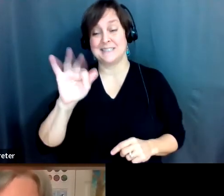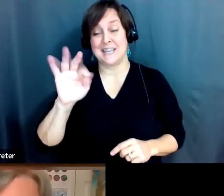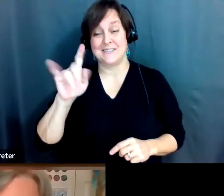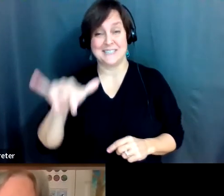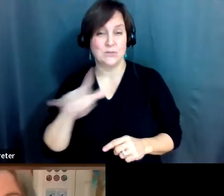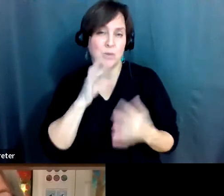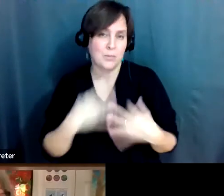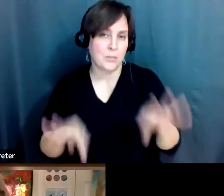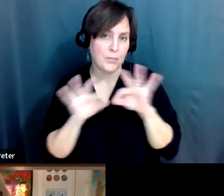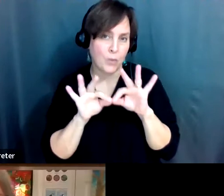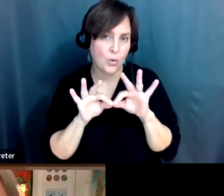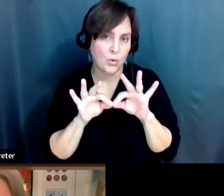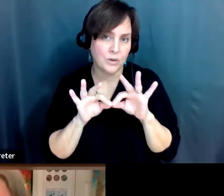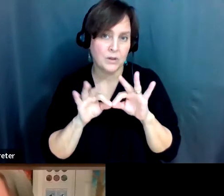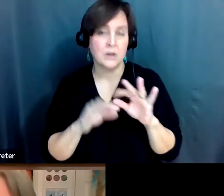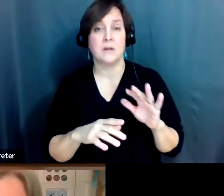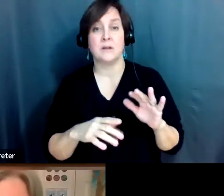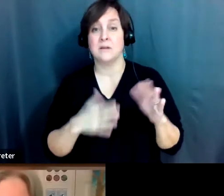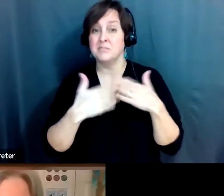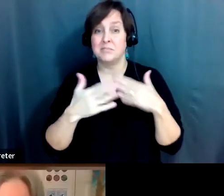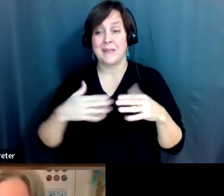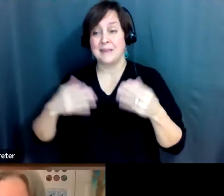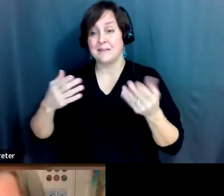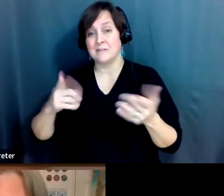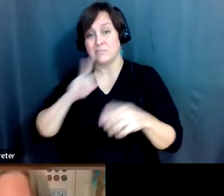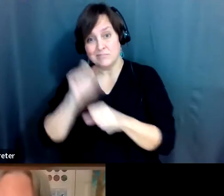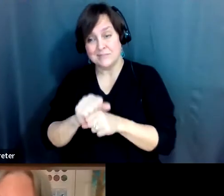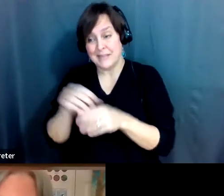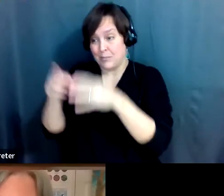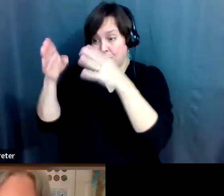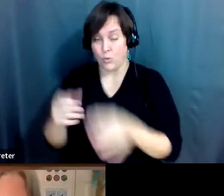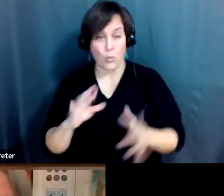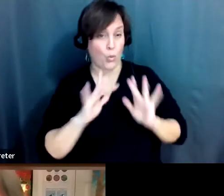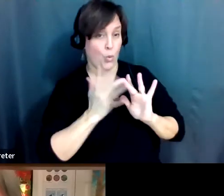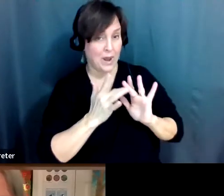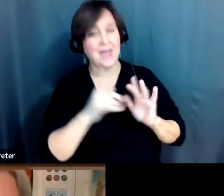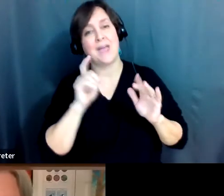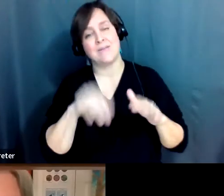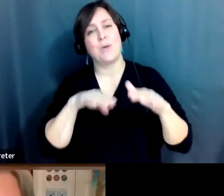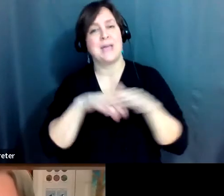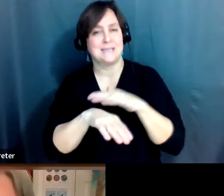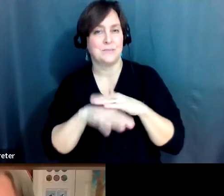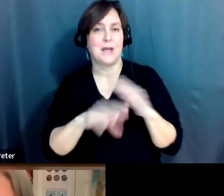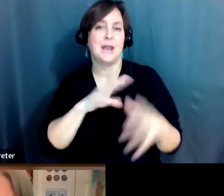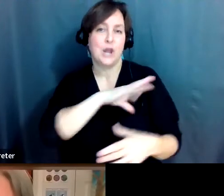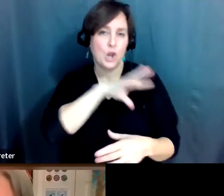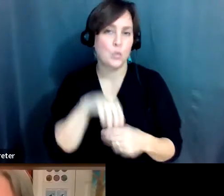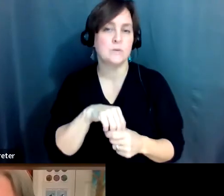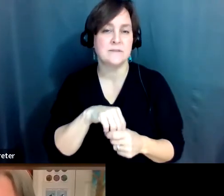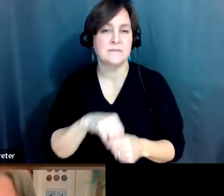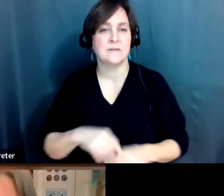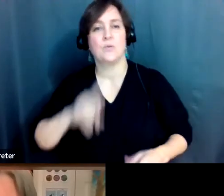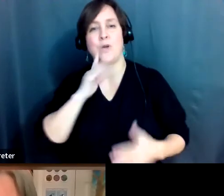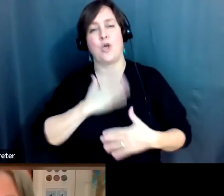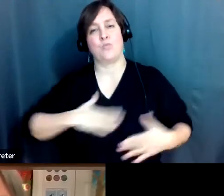making places, including online places like Zoom webinars accessible and inclusive. Just to note that we really appreciate